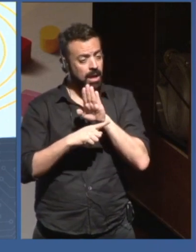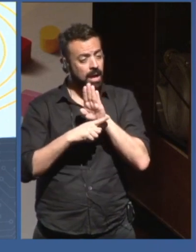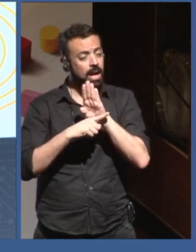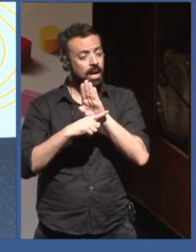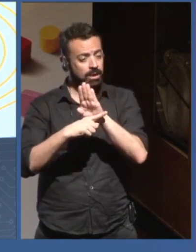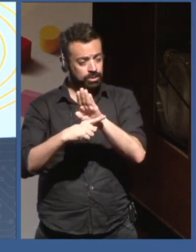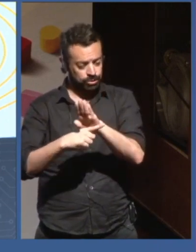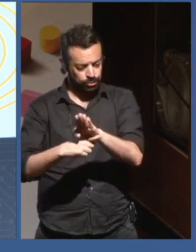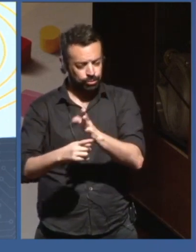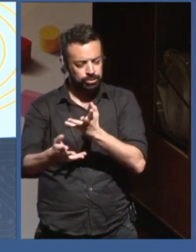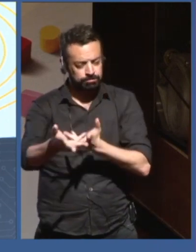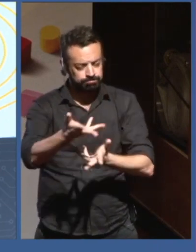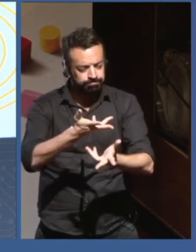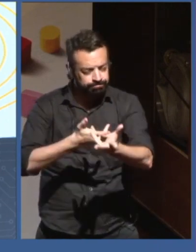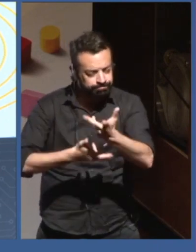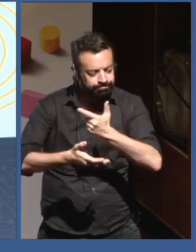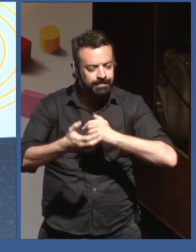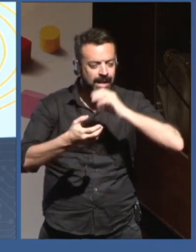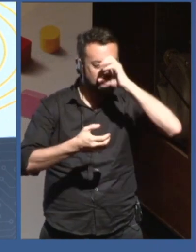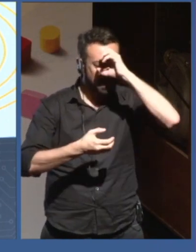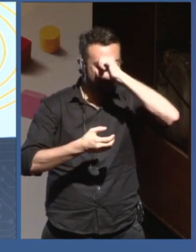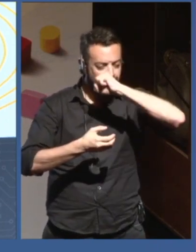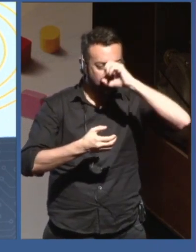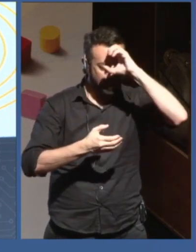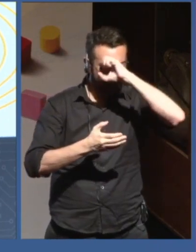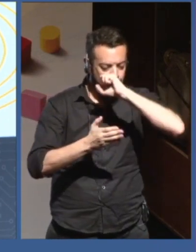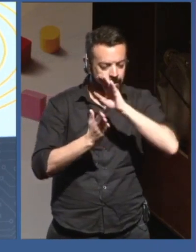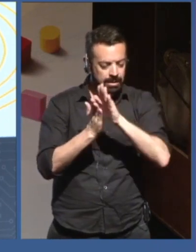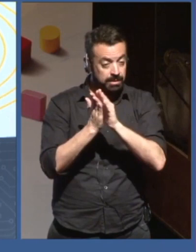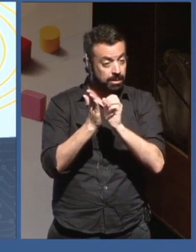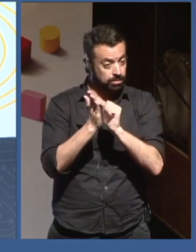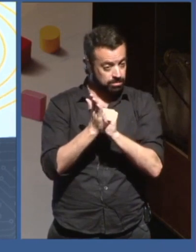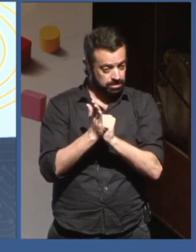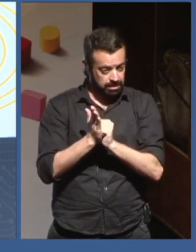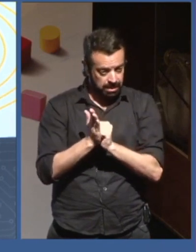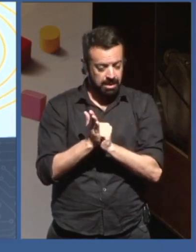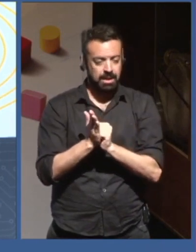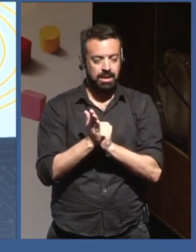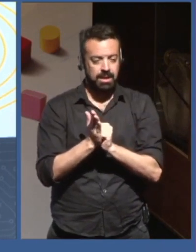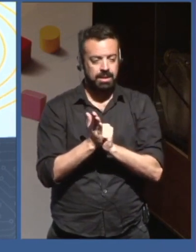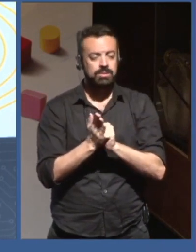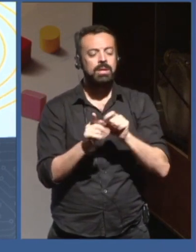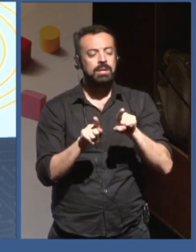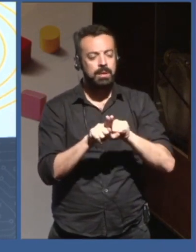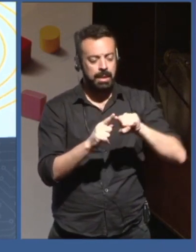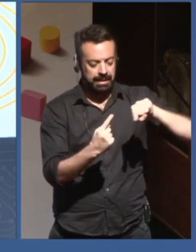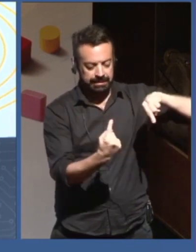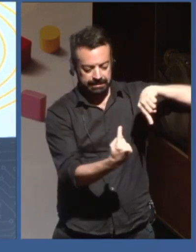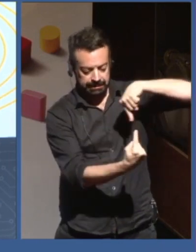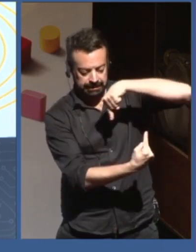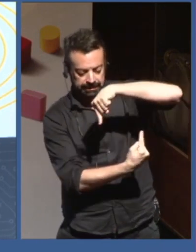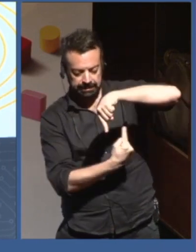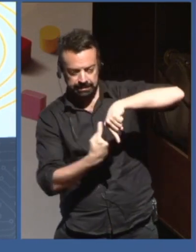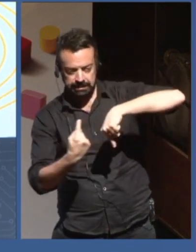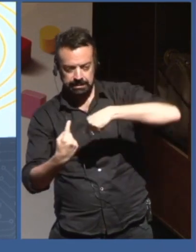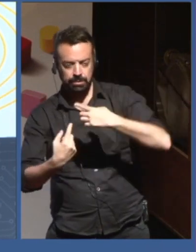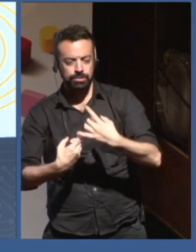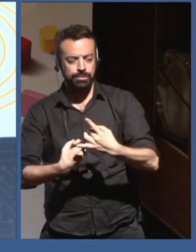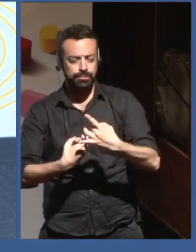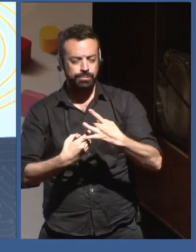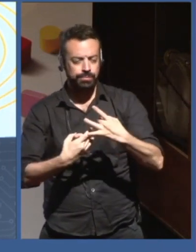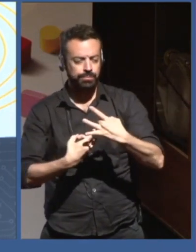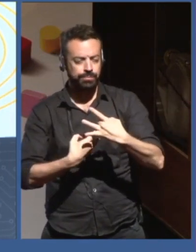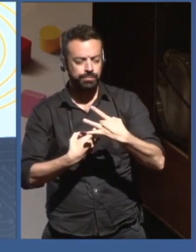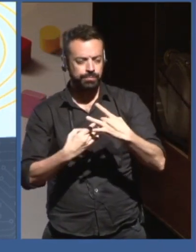and through a lot of feedback loops. And by being rewarded or penalized if they get